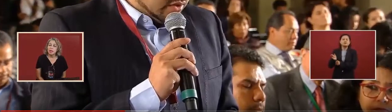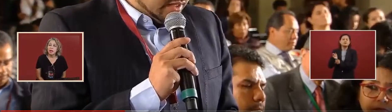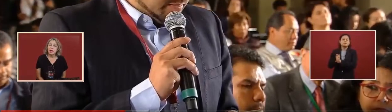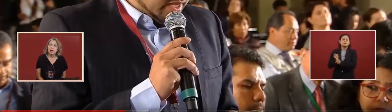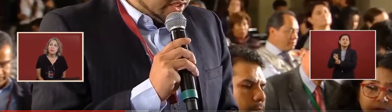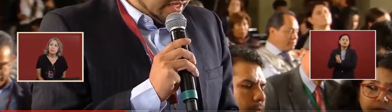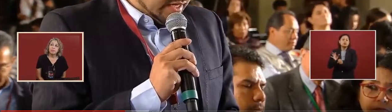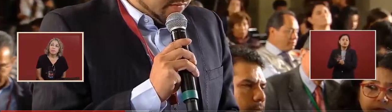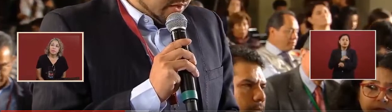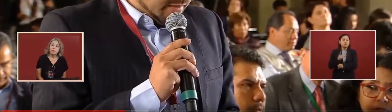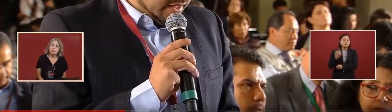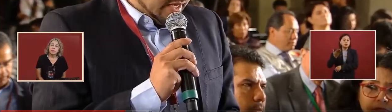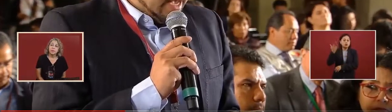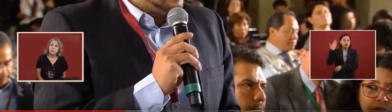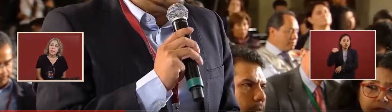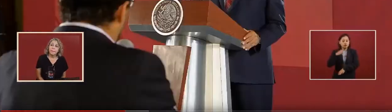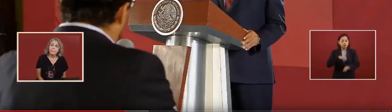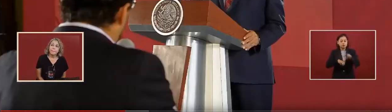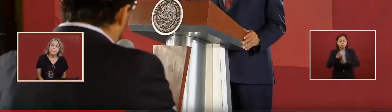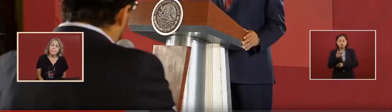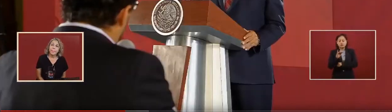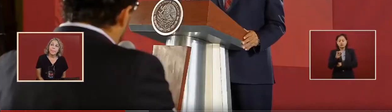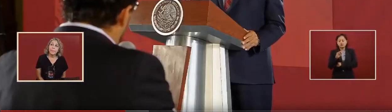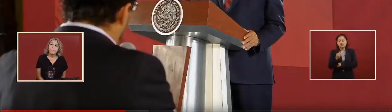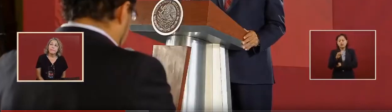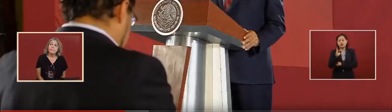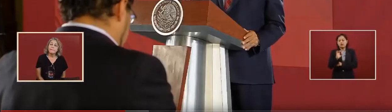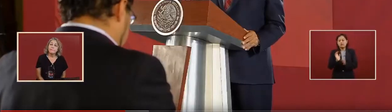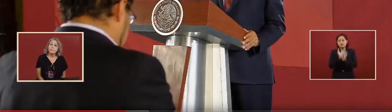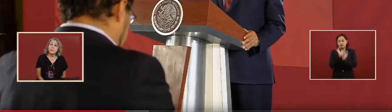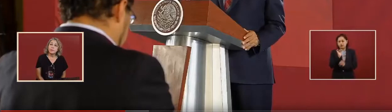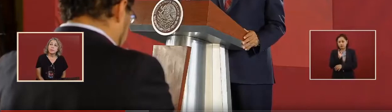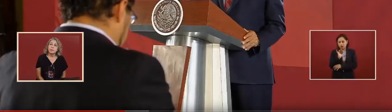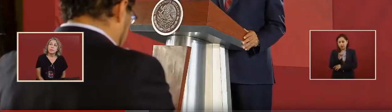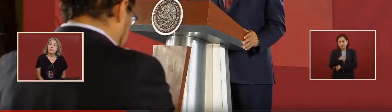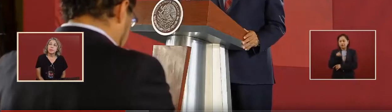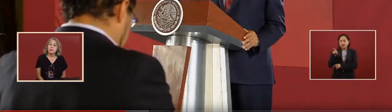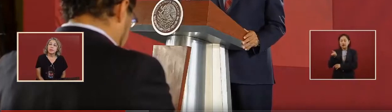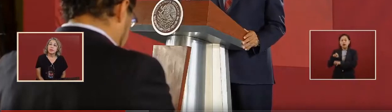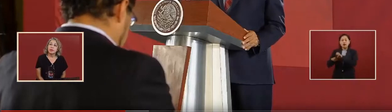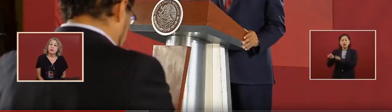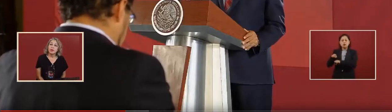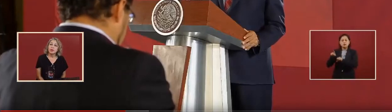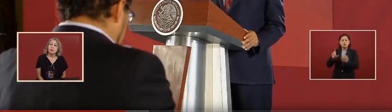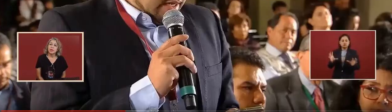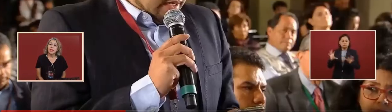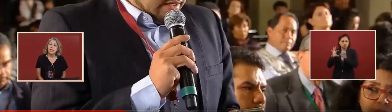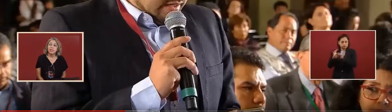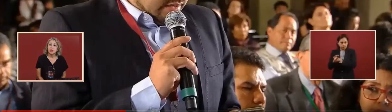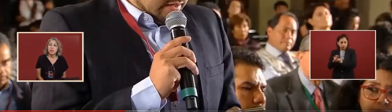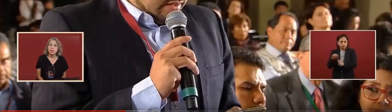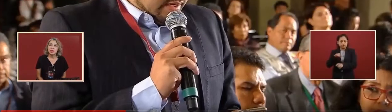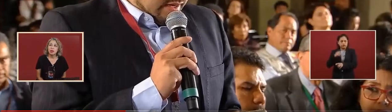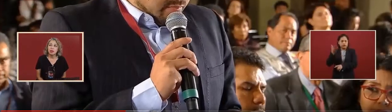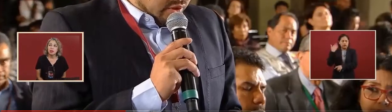okay. So he's talking, they're talking about,